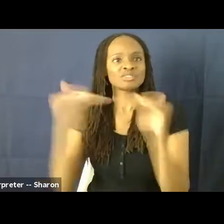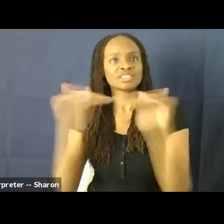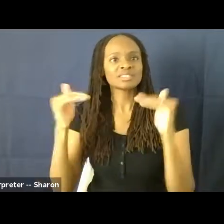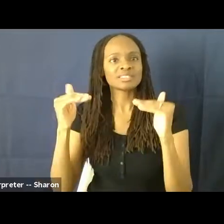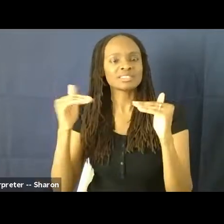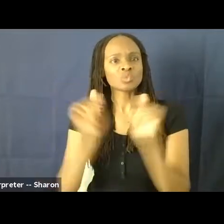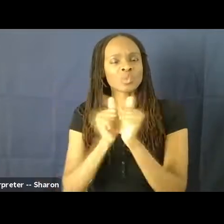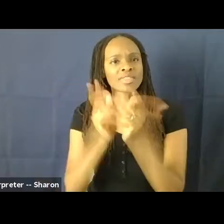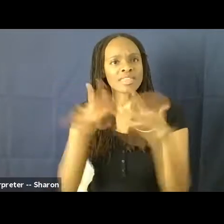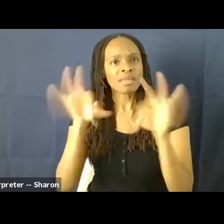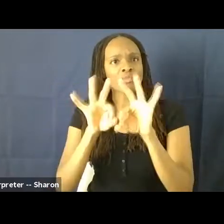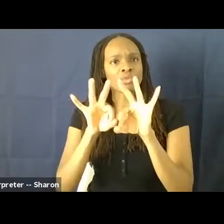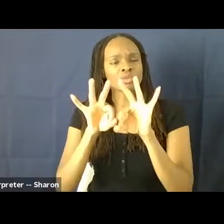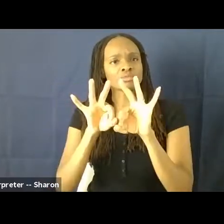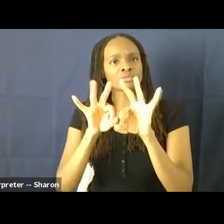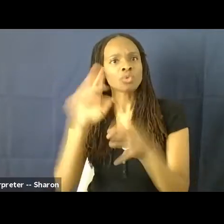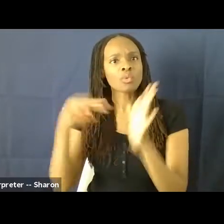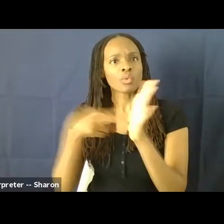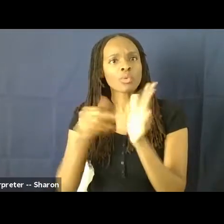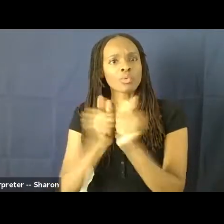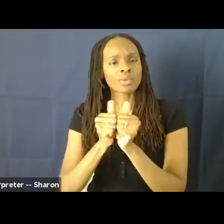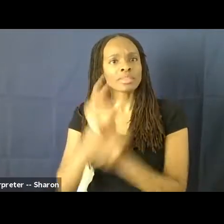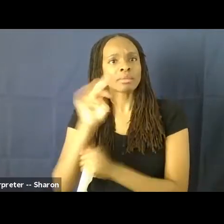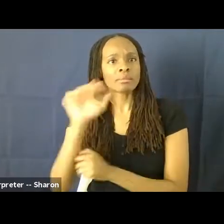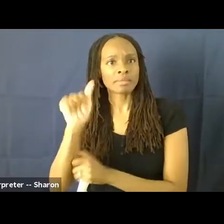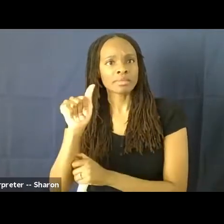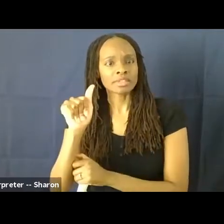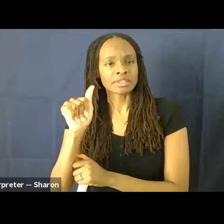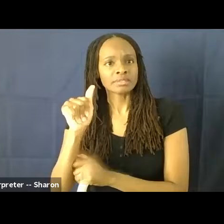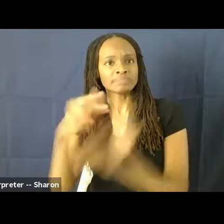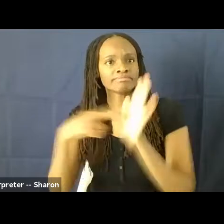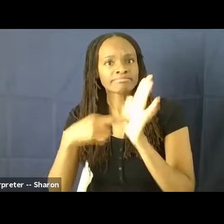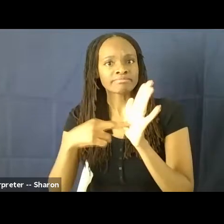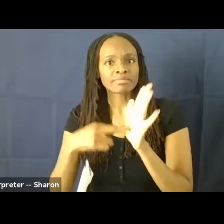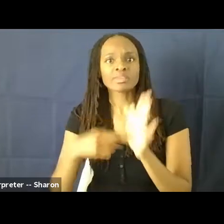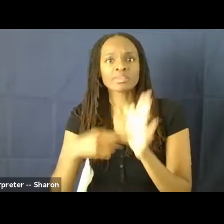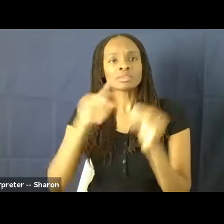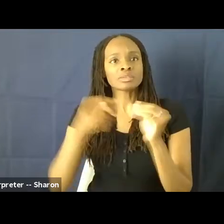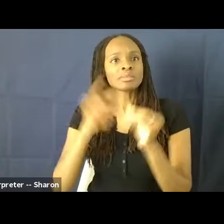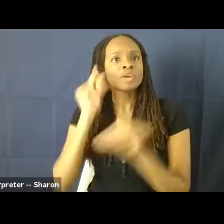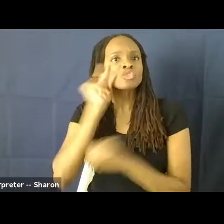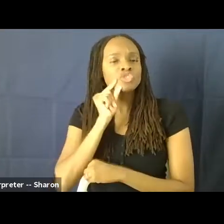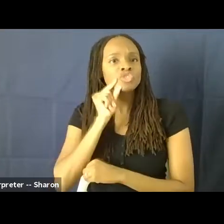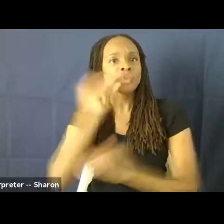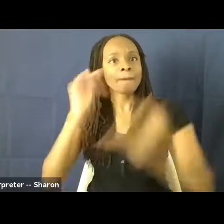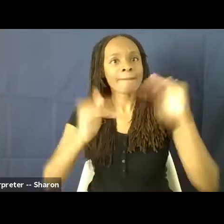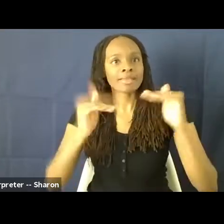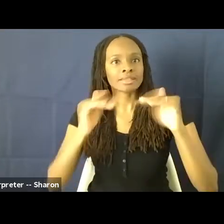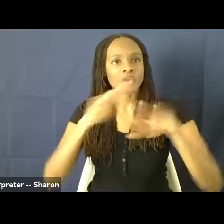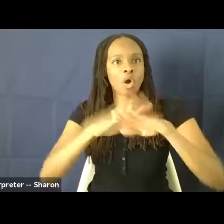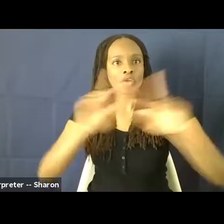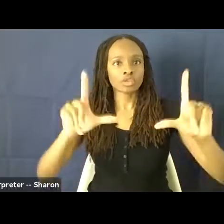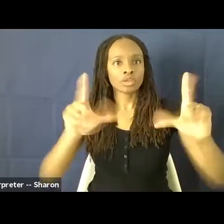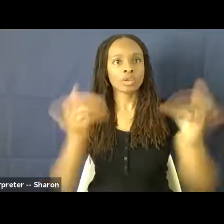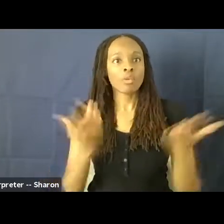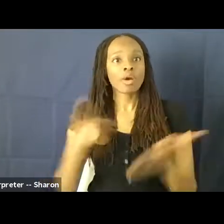media representation. I founded my institute to investigate gender balance on screen. And what we discovered was that